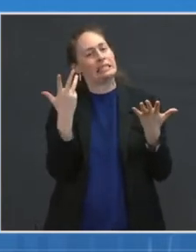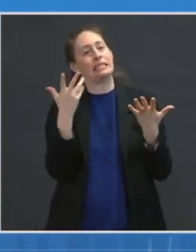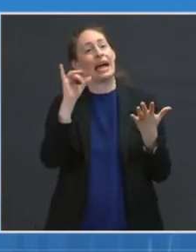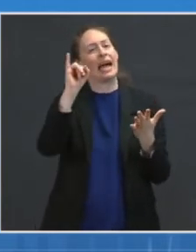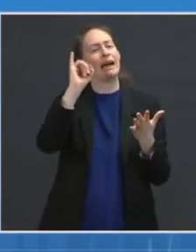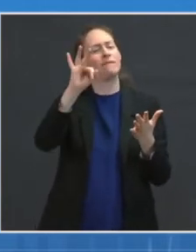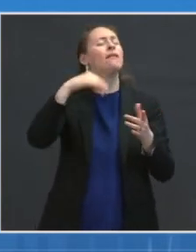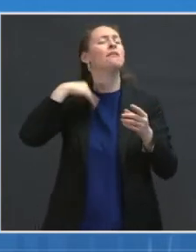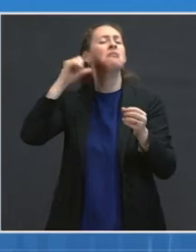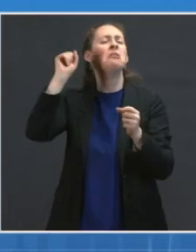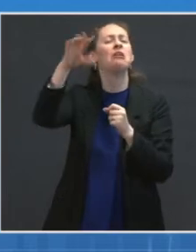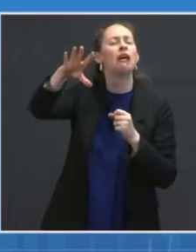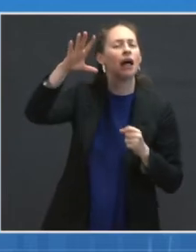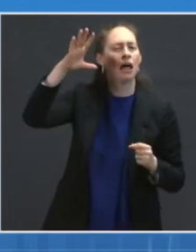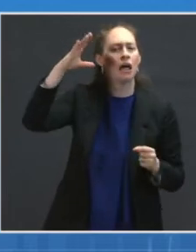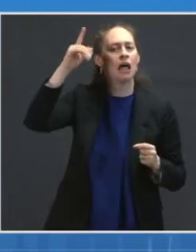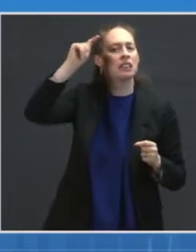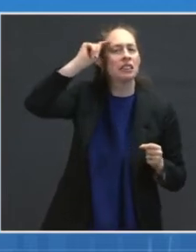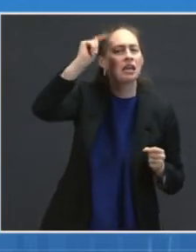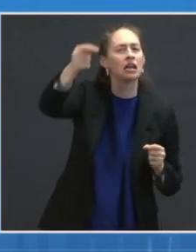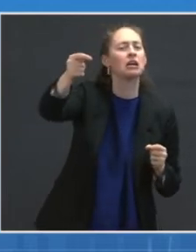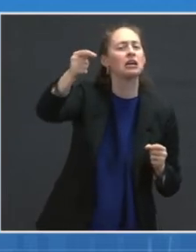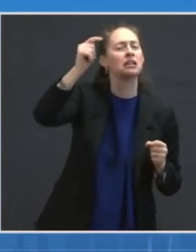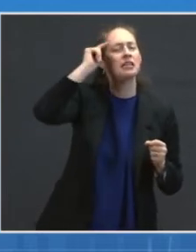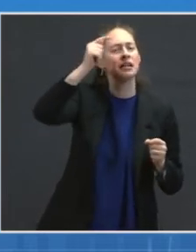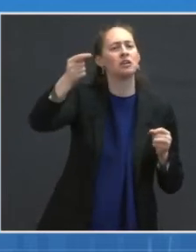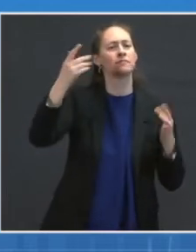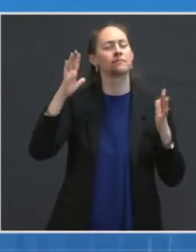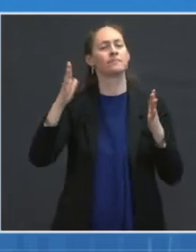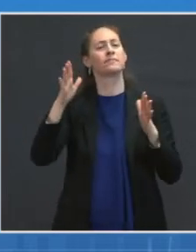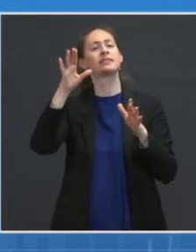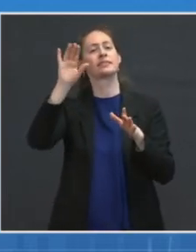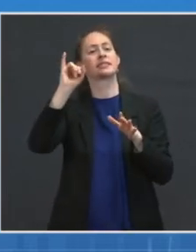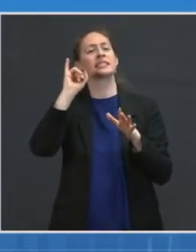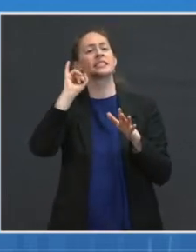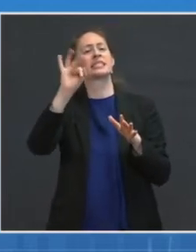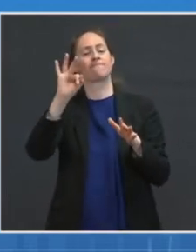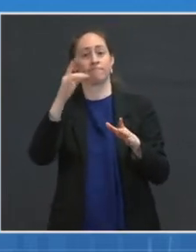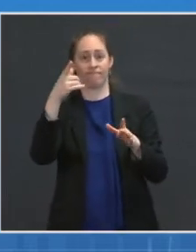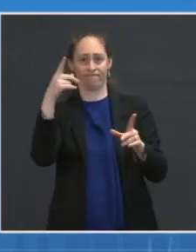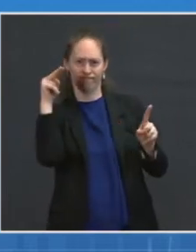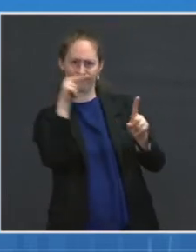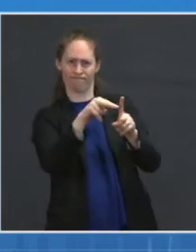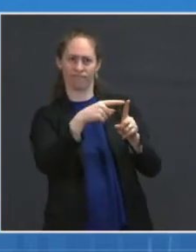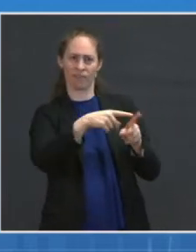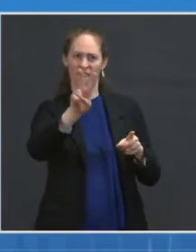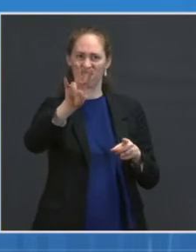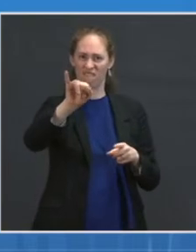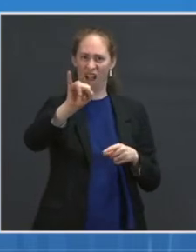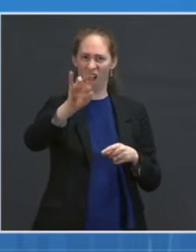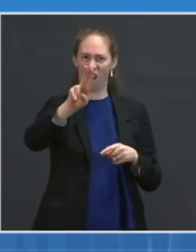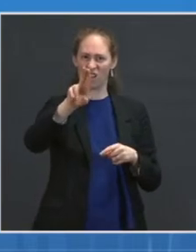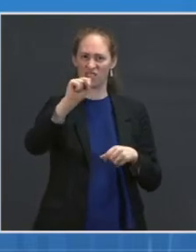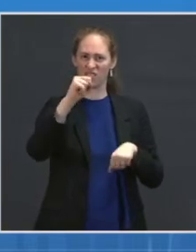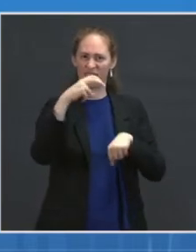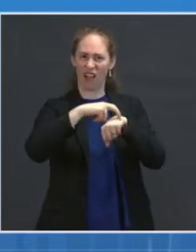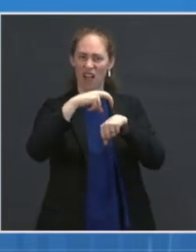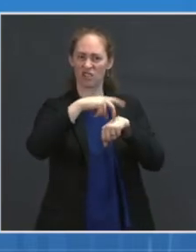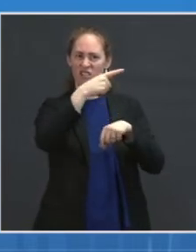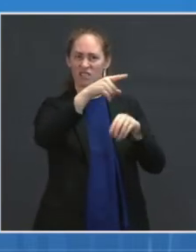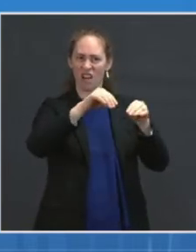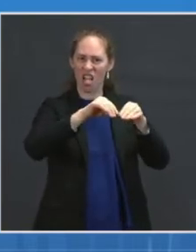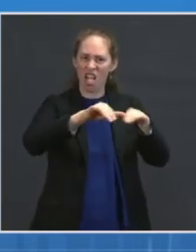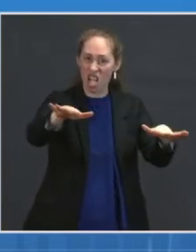the immunological pressure that you see on the virus, you might actually theoretically be inducing more